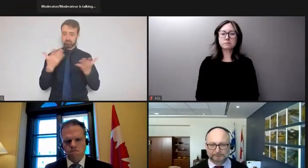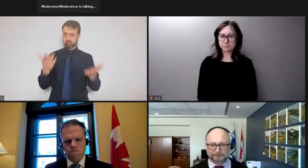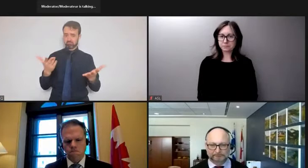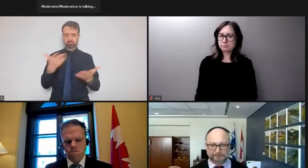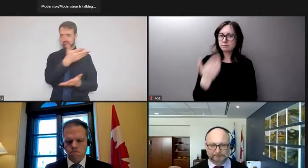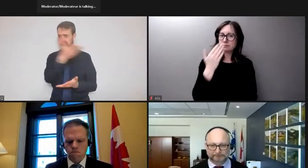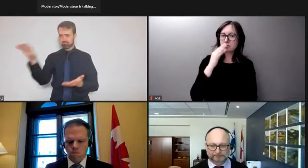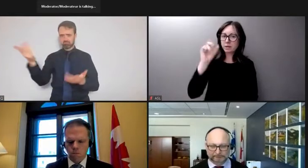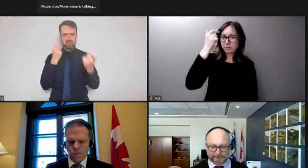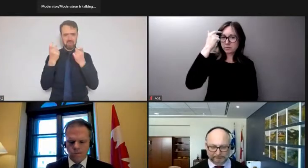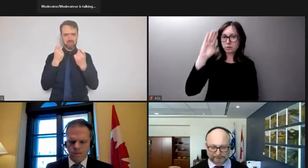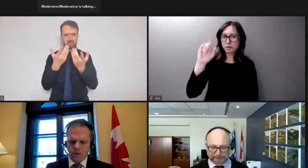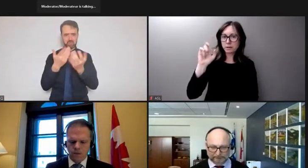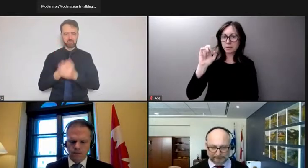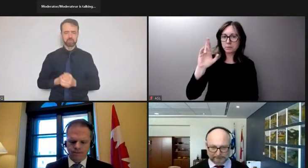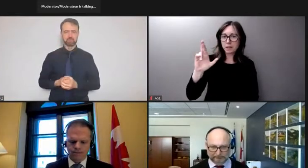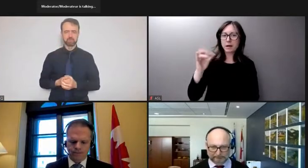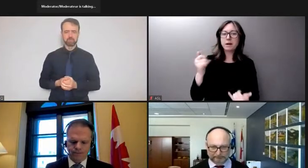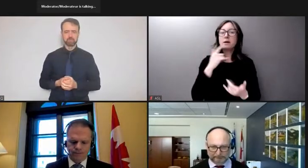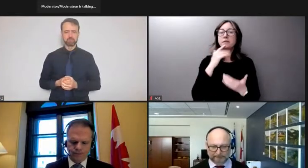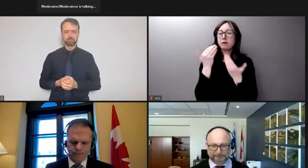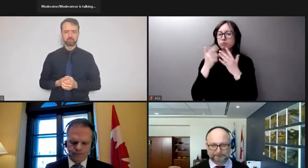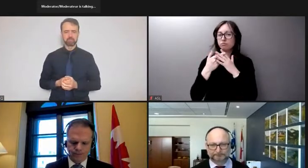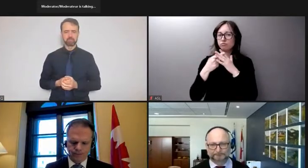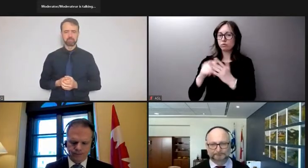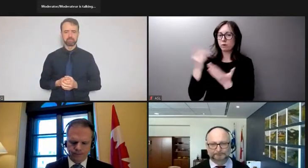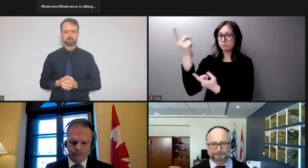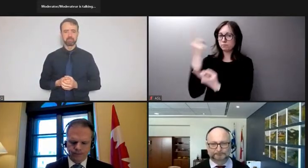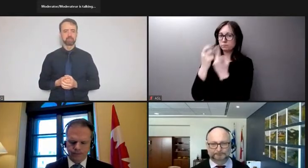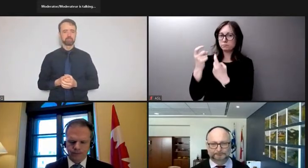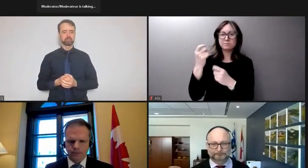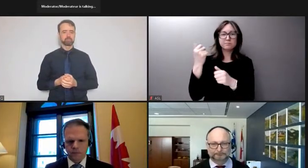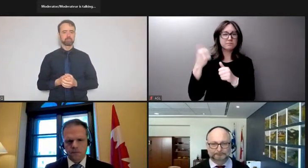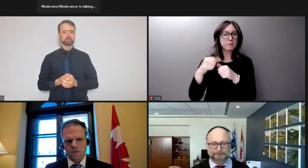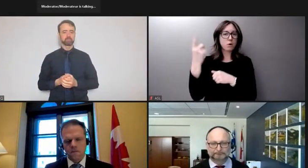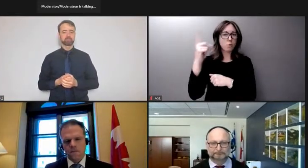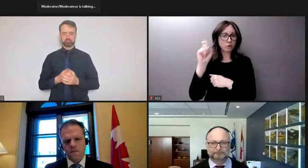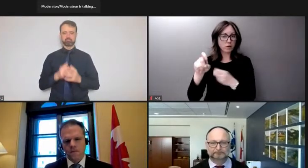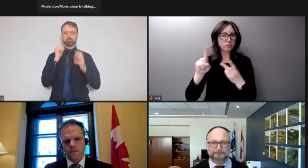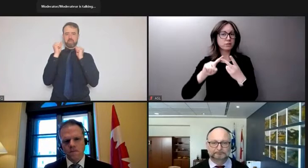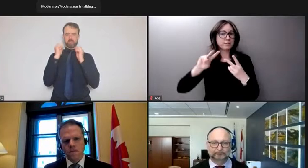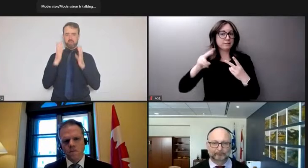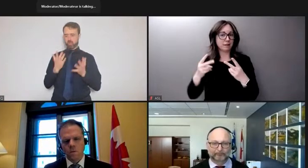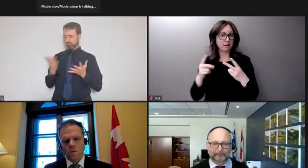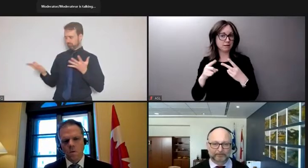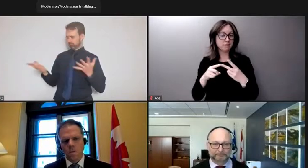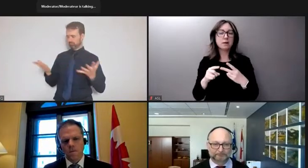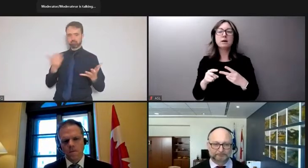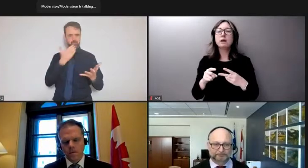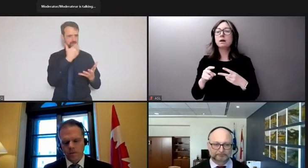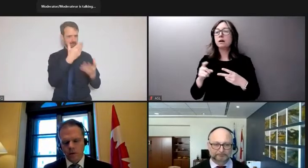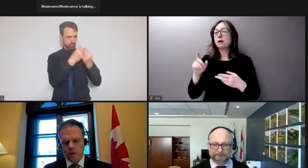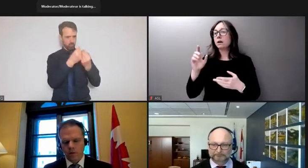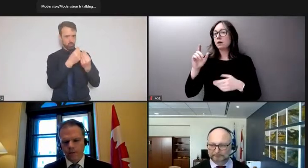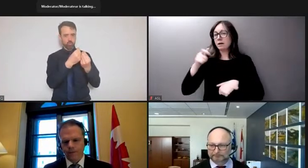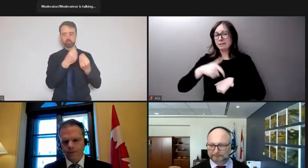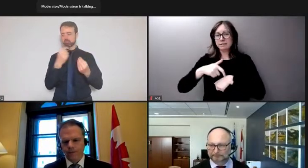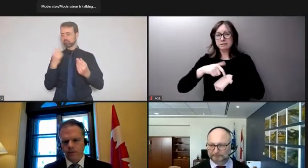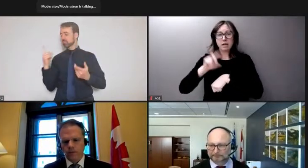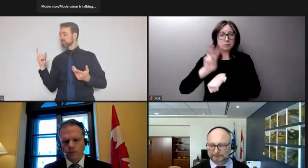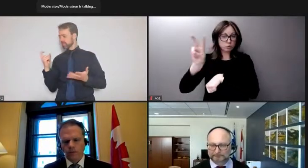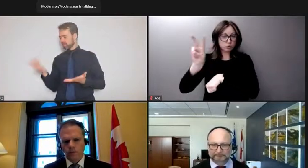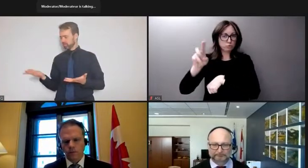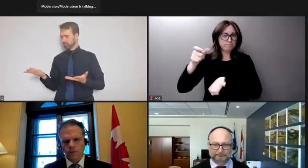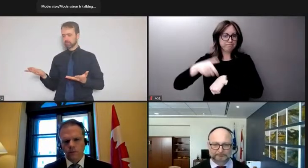minister blair uh so we'll proceed with the question period a reminder it is one question one follow-up and i'm told we have until uh 2 p.m